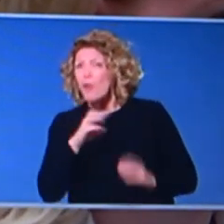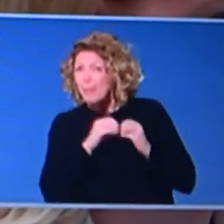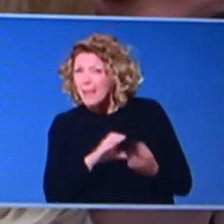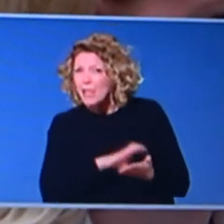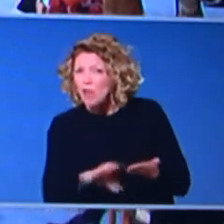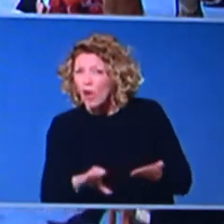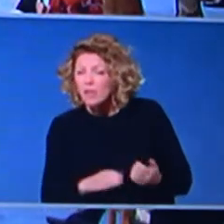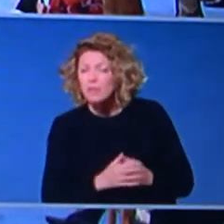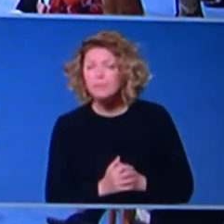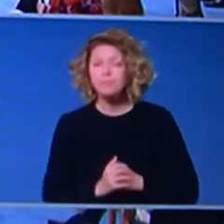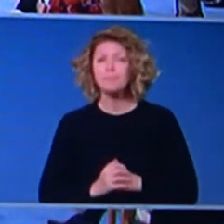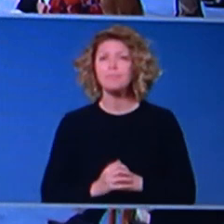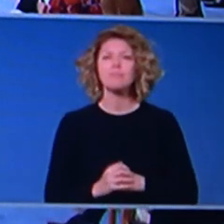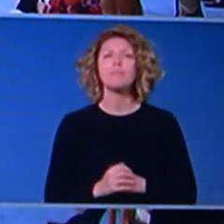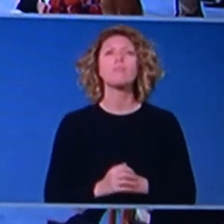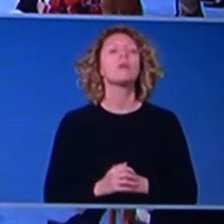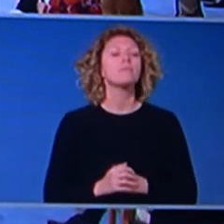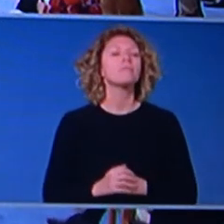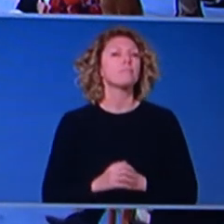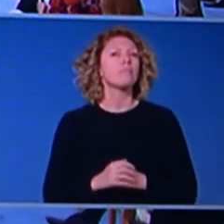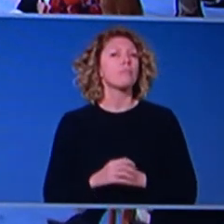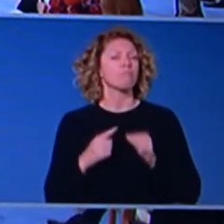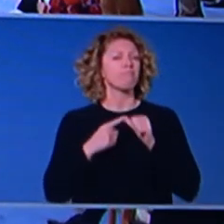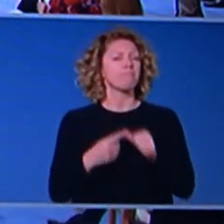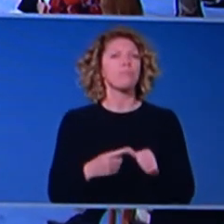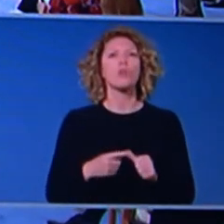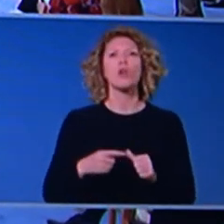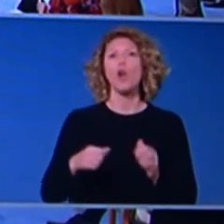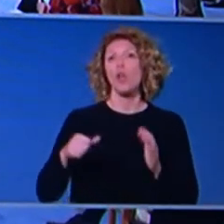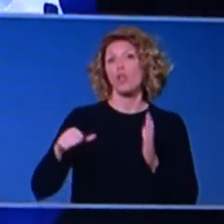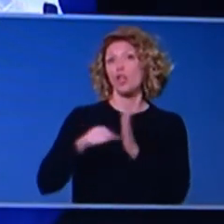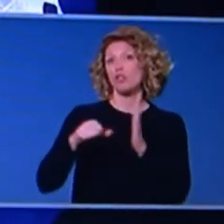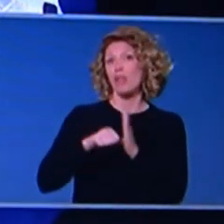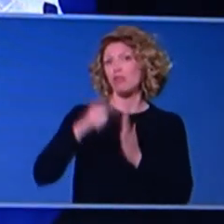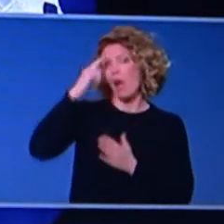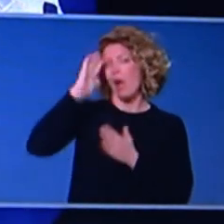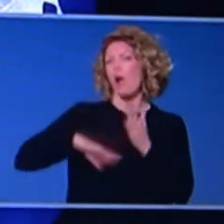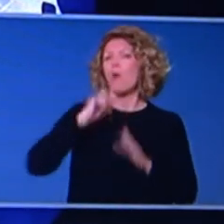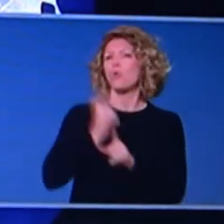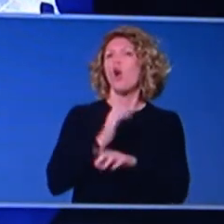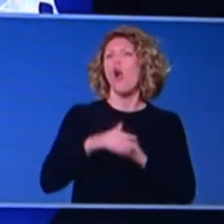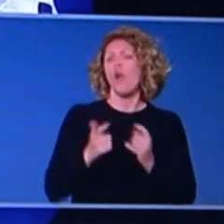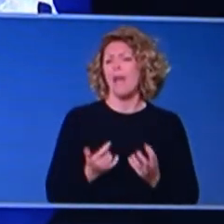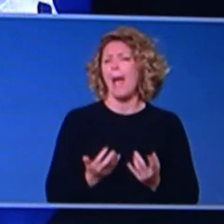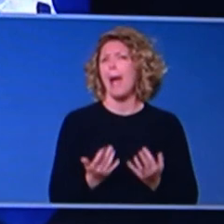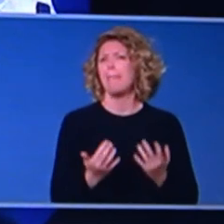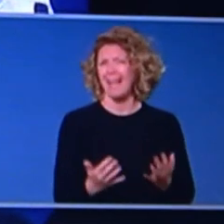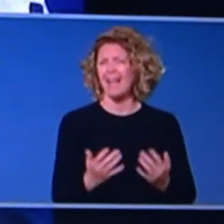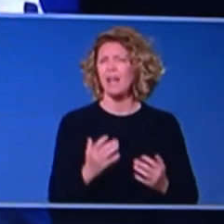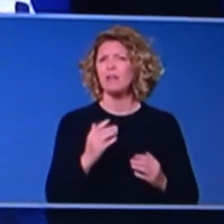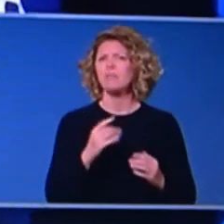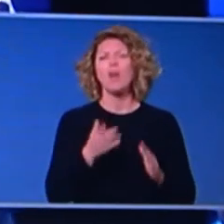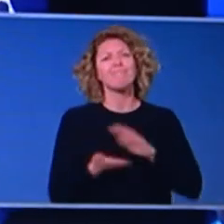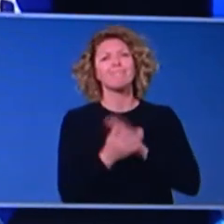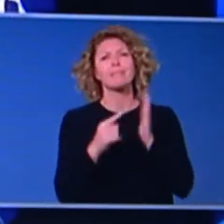Treasurer will have a bit more to say about, uh, the number of employees covered, uh, and, because that process is still being evaluated, uh, through the tax office. So